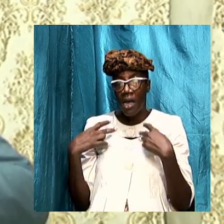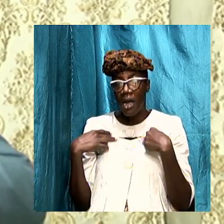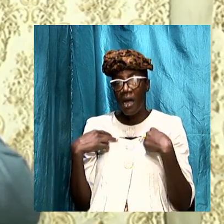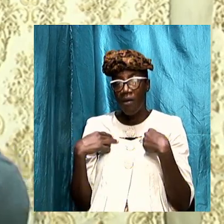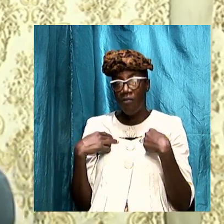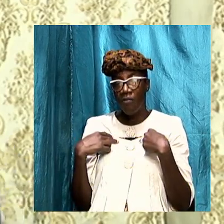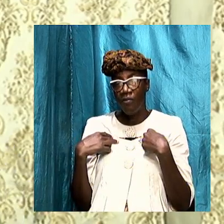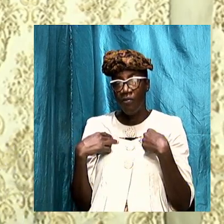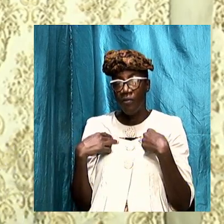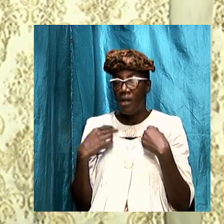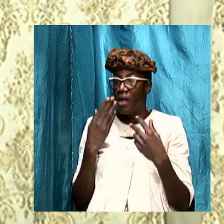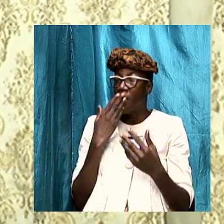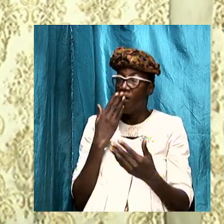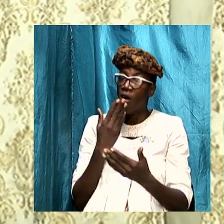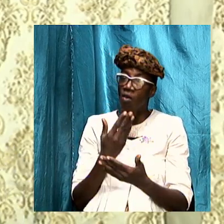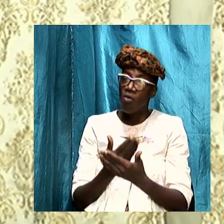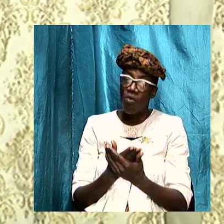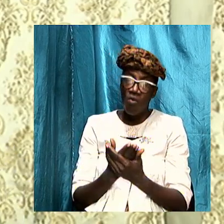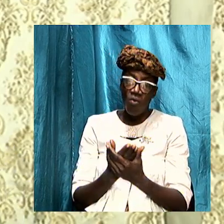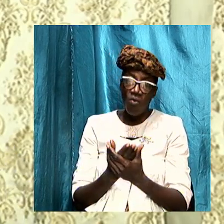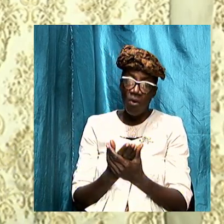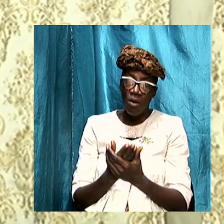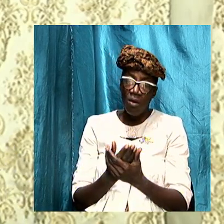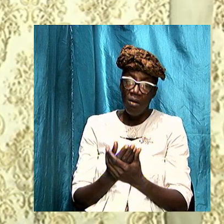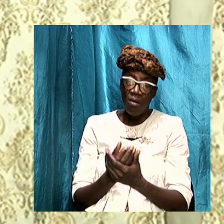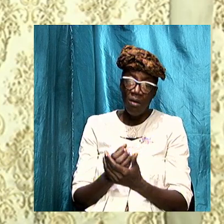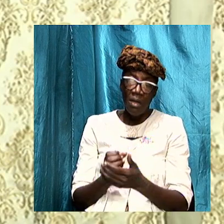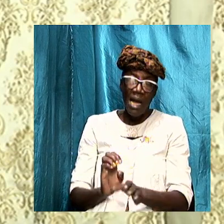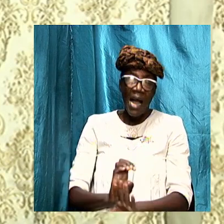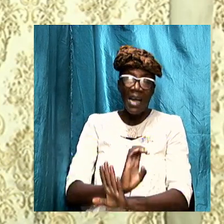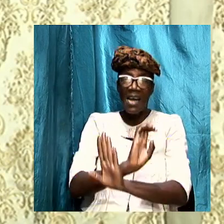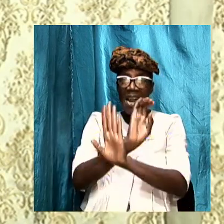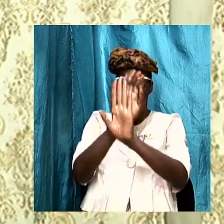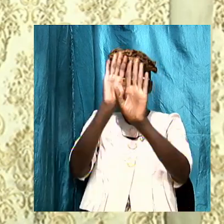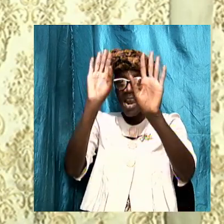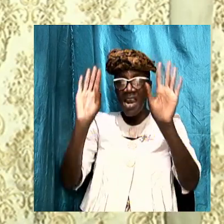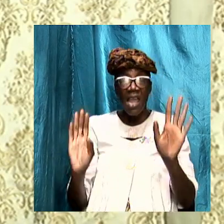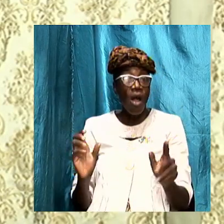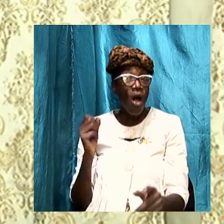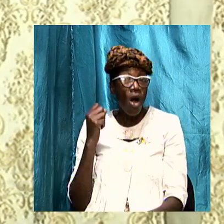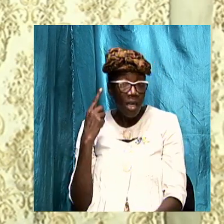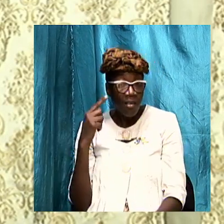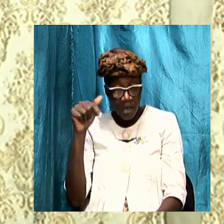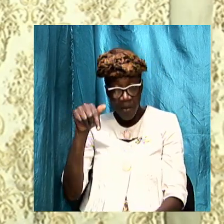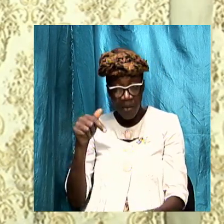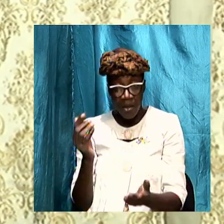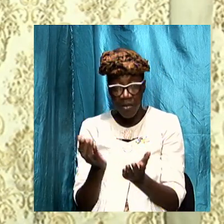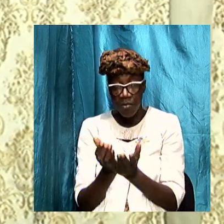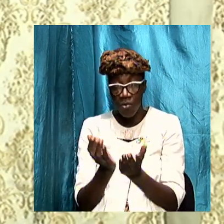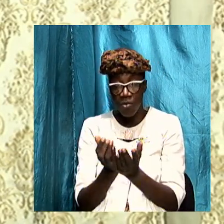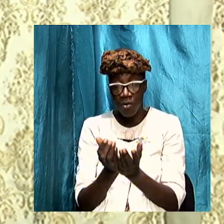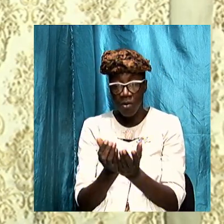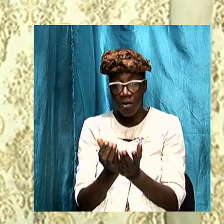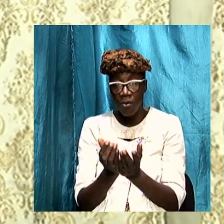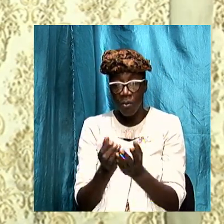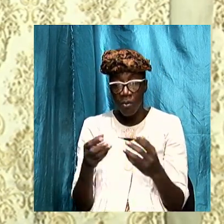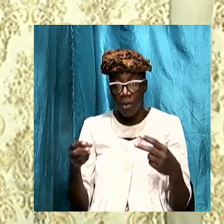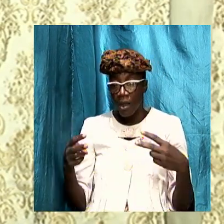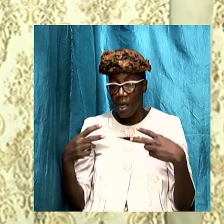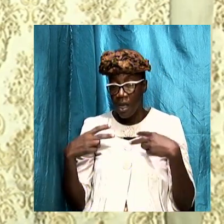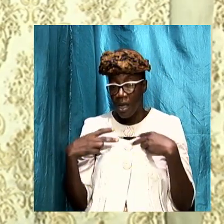a good and a clear understanding of this book so that we can have a